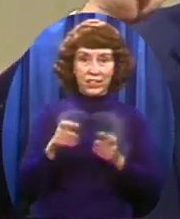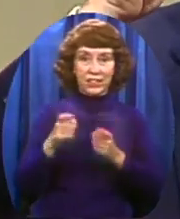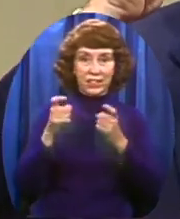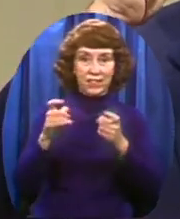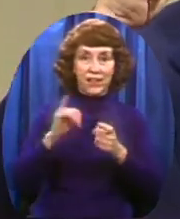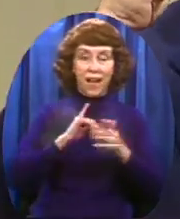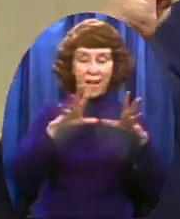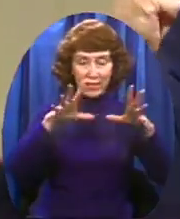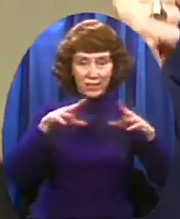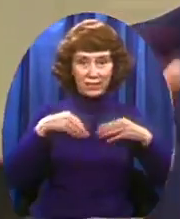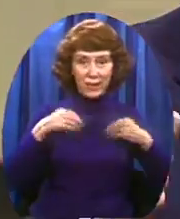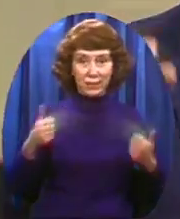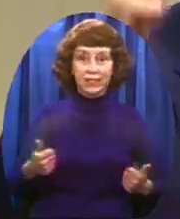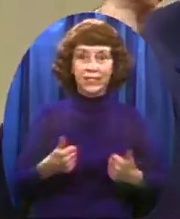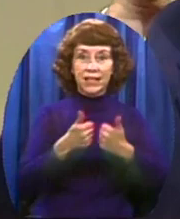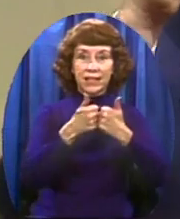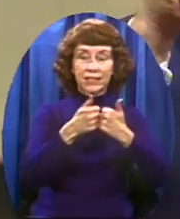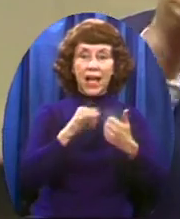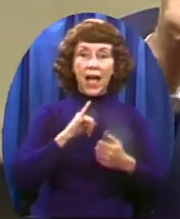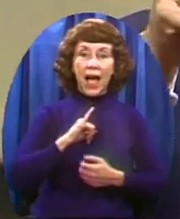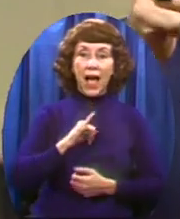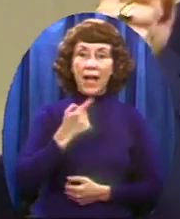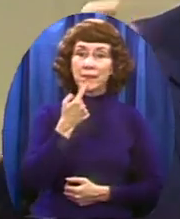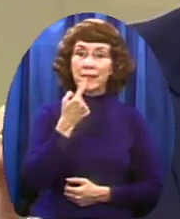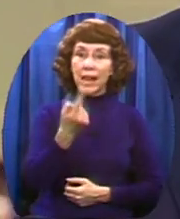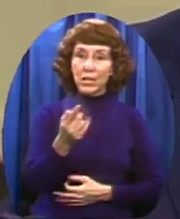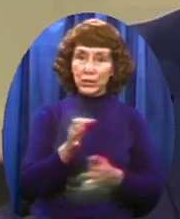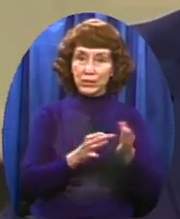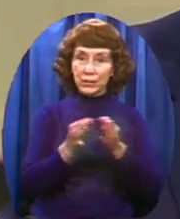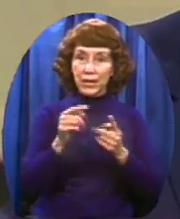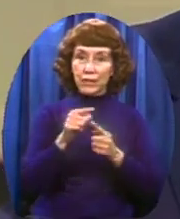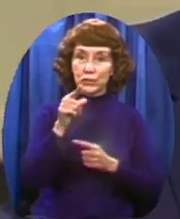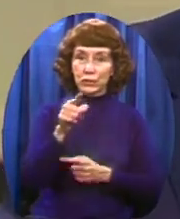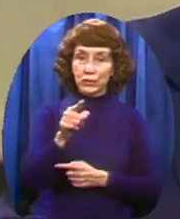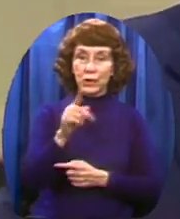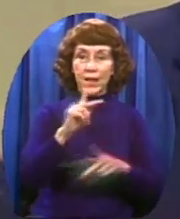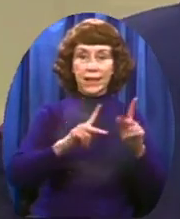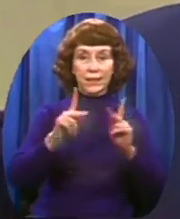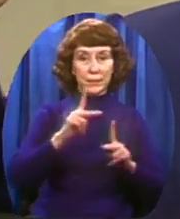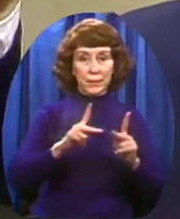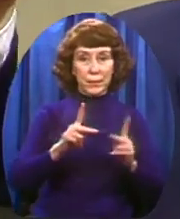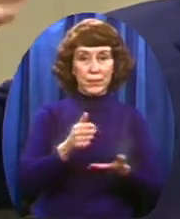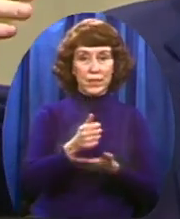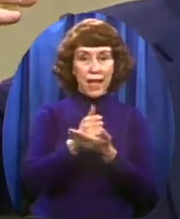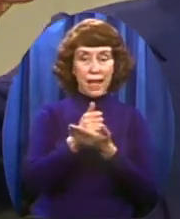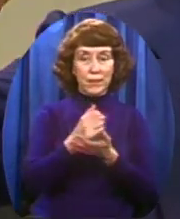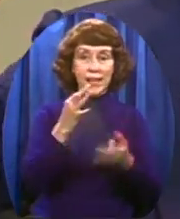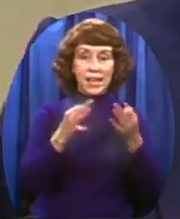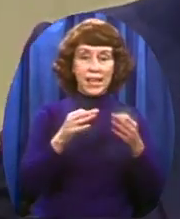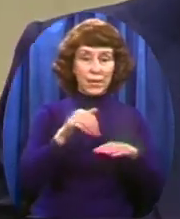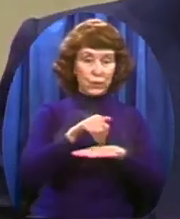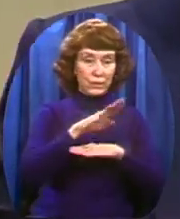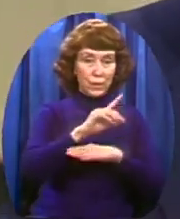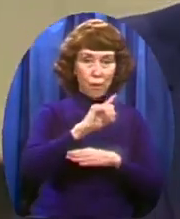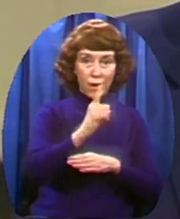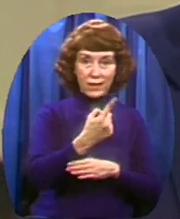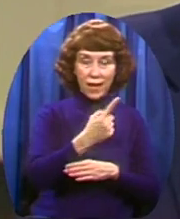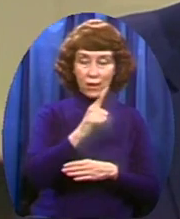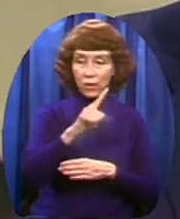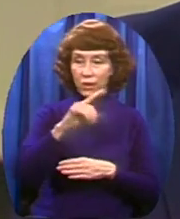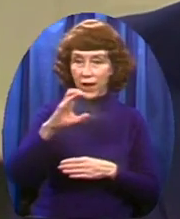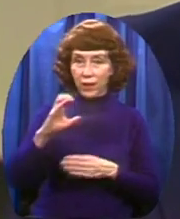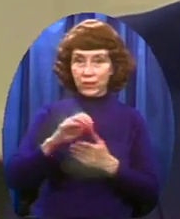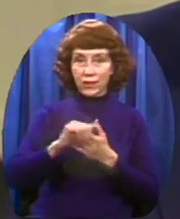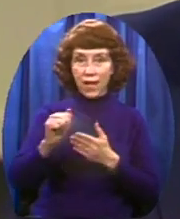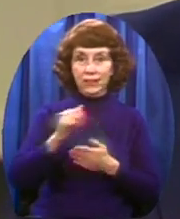I'm taking my case to the people I'm taking it to you Will you help me? I don't care if you're sending a dollar Or a hundred dollars Send